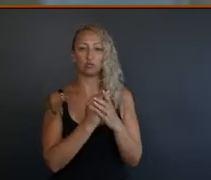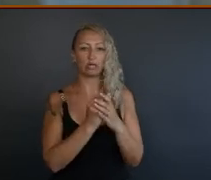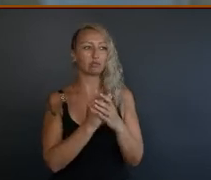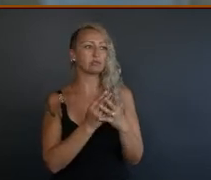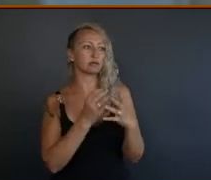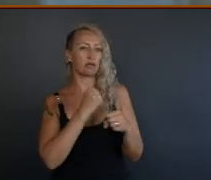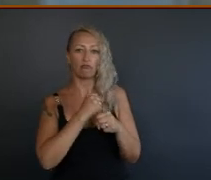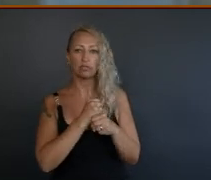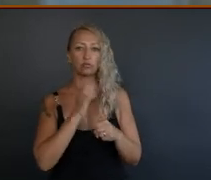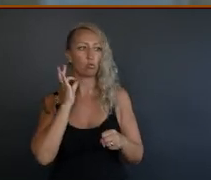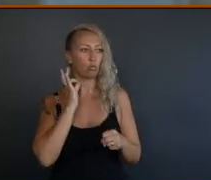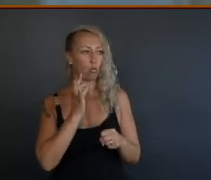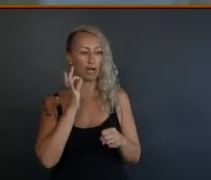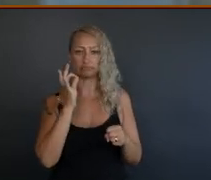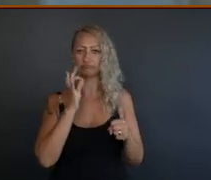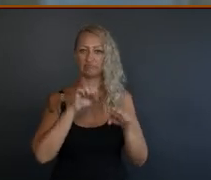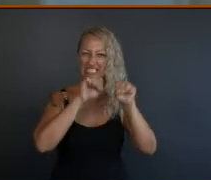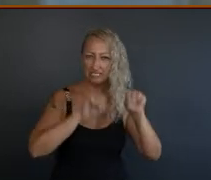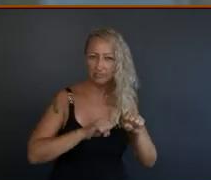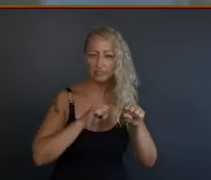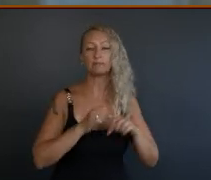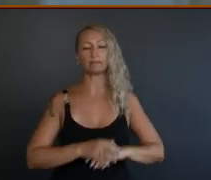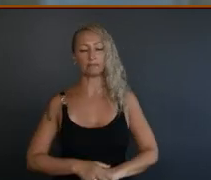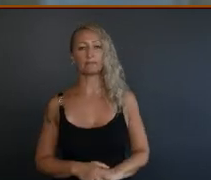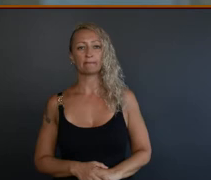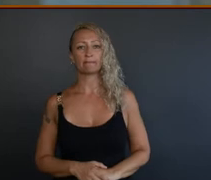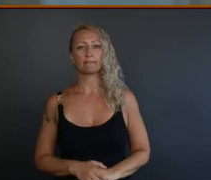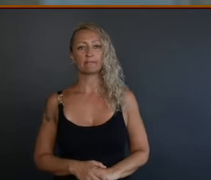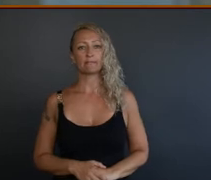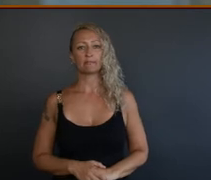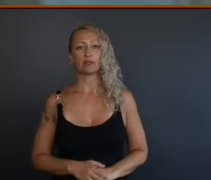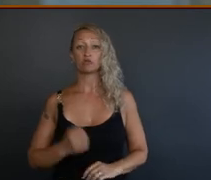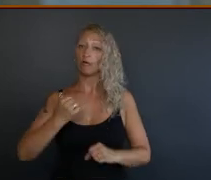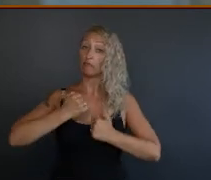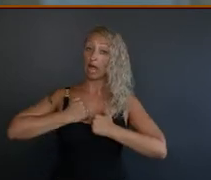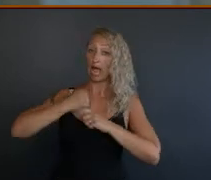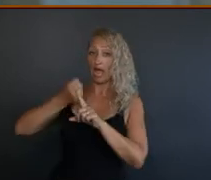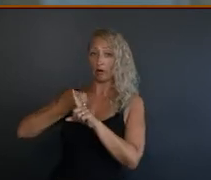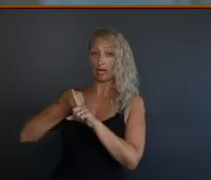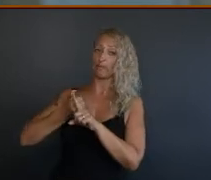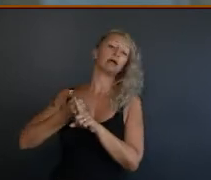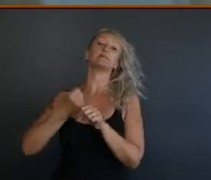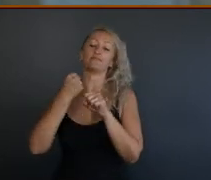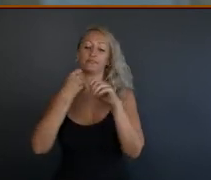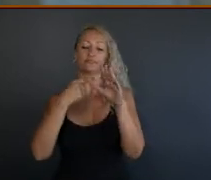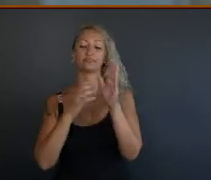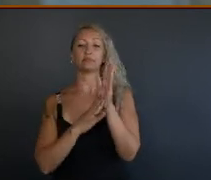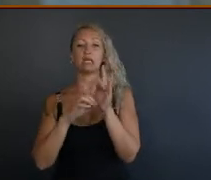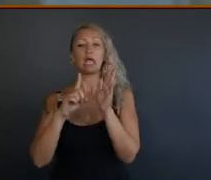about these very issues. Of course. So, in regards to our campaign in relation to the Gamil Means No,